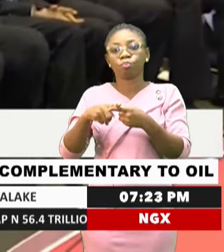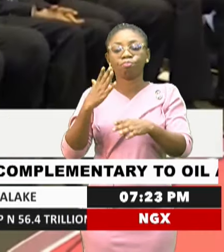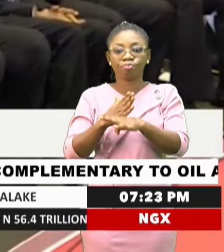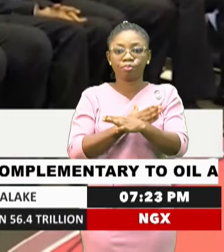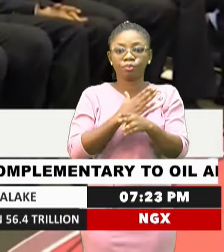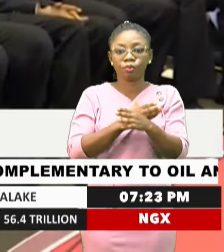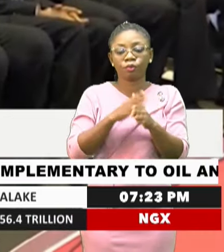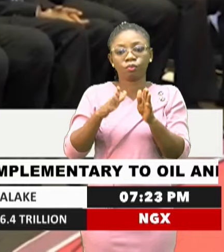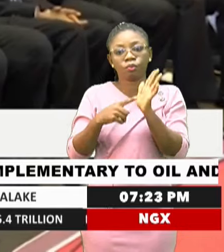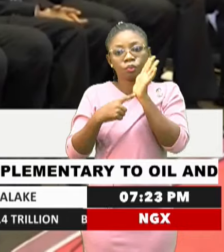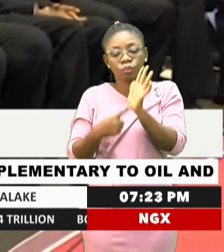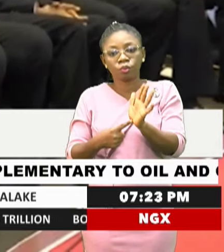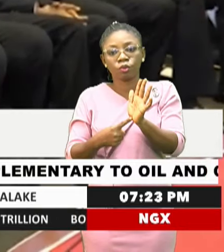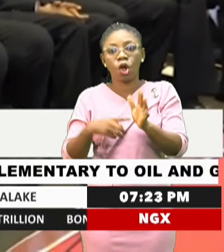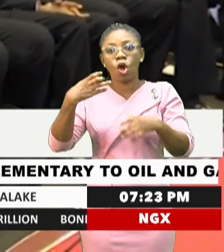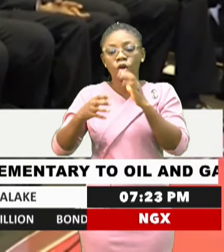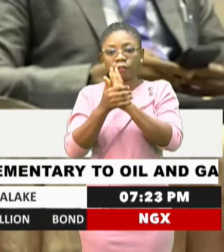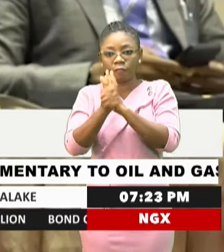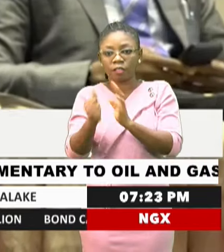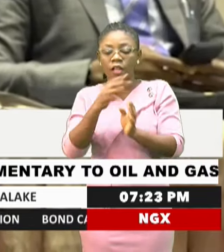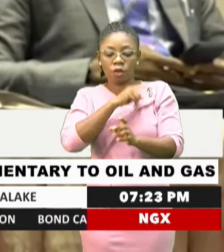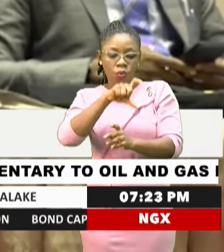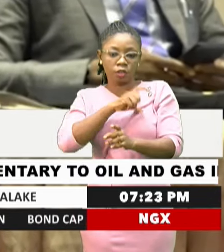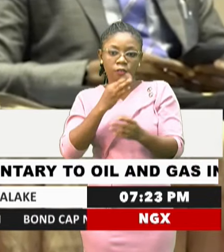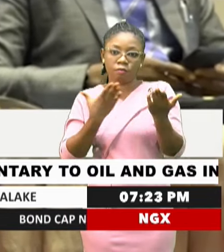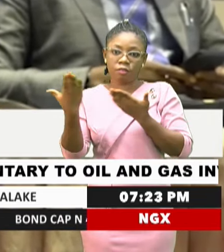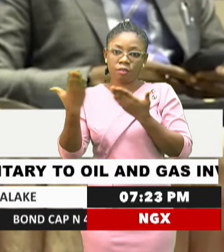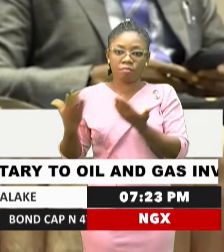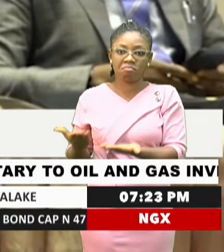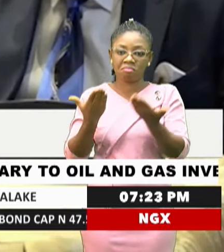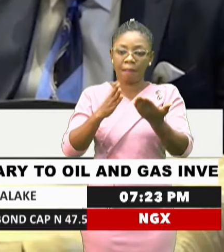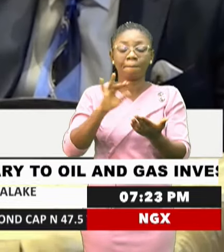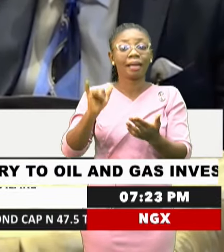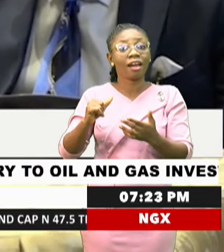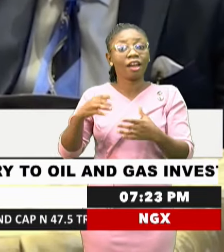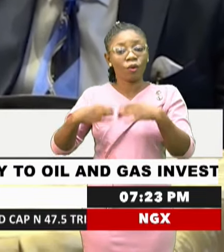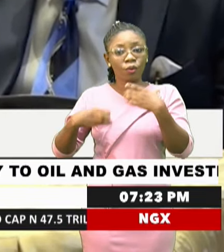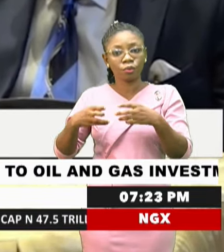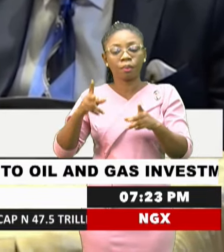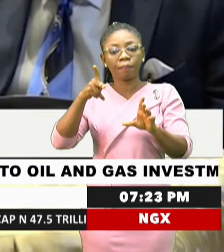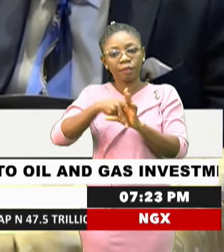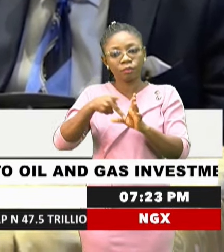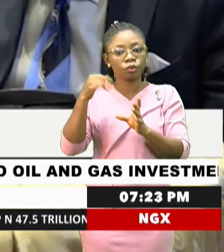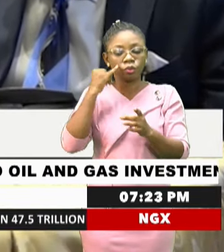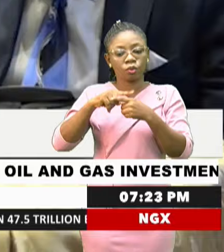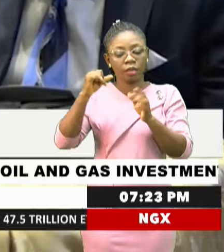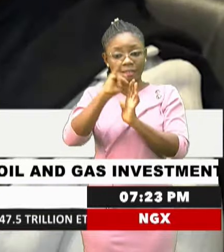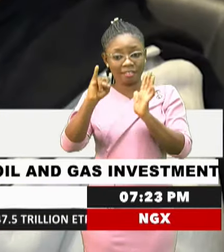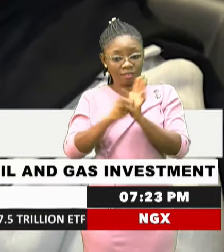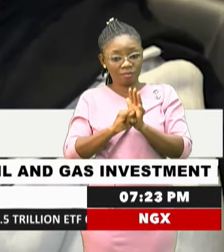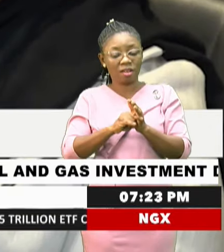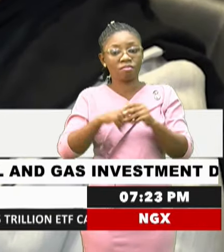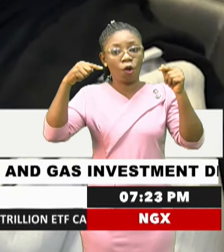and the quality of services being rendered by the courts. Participants are expected to identify current challenges in ICT,